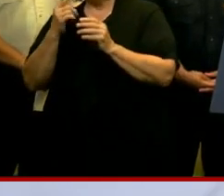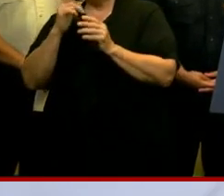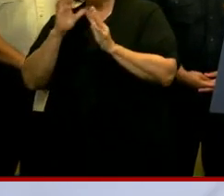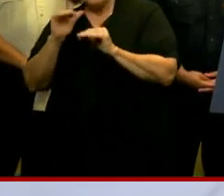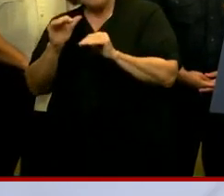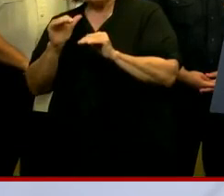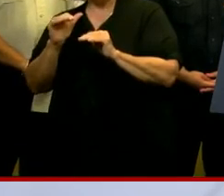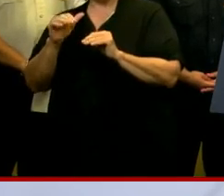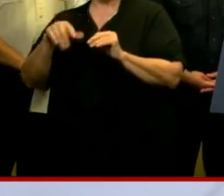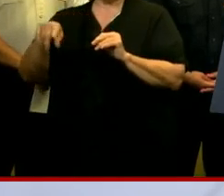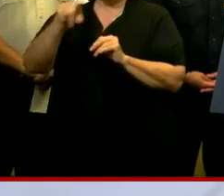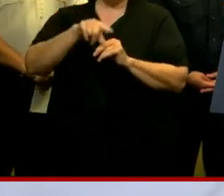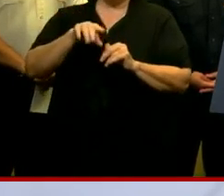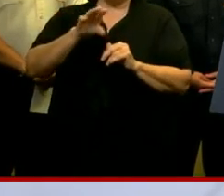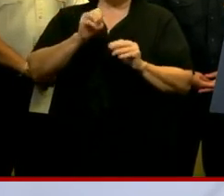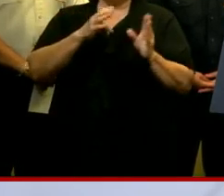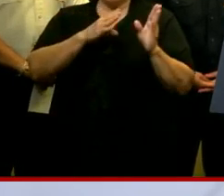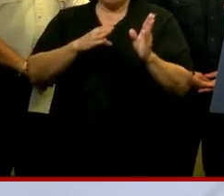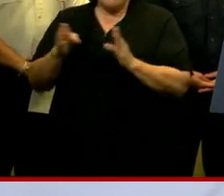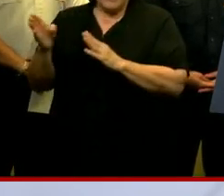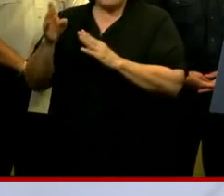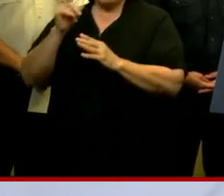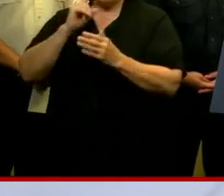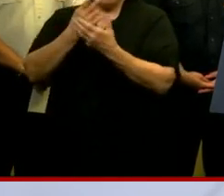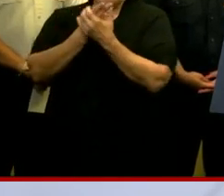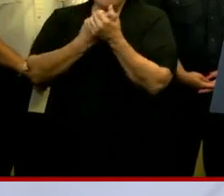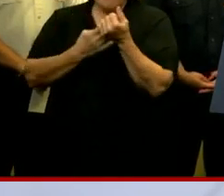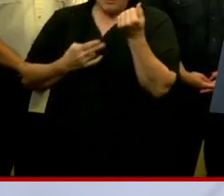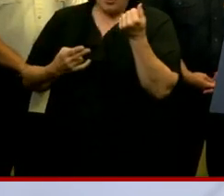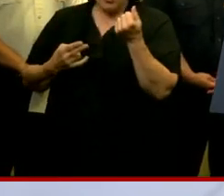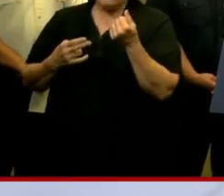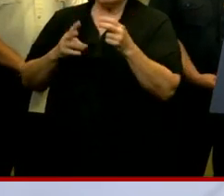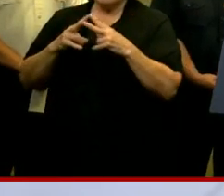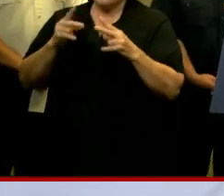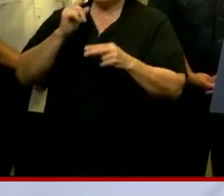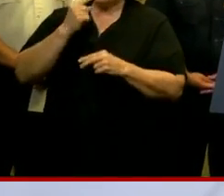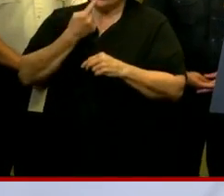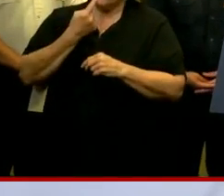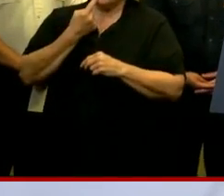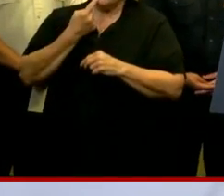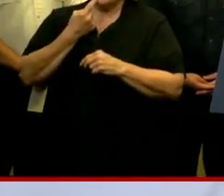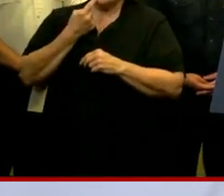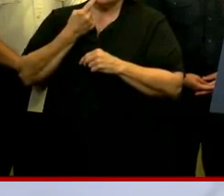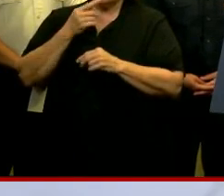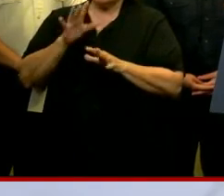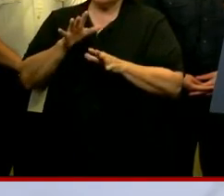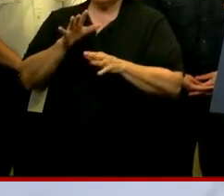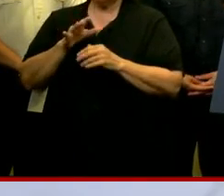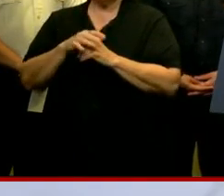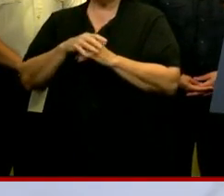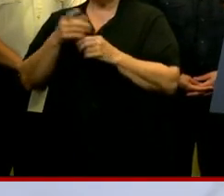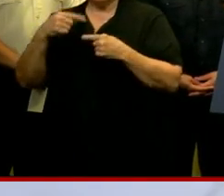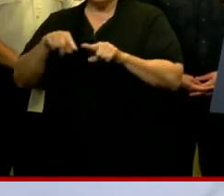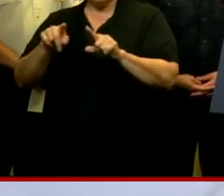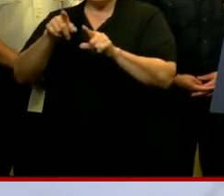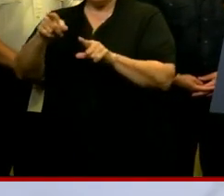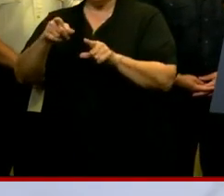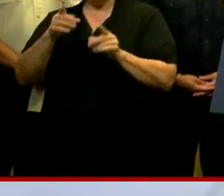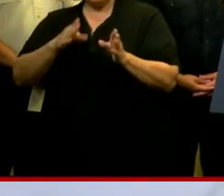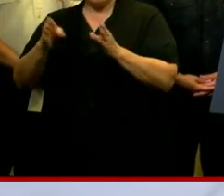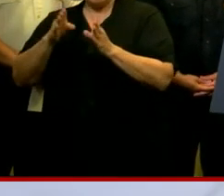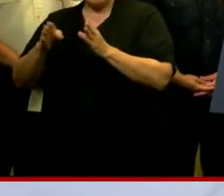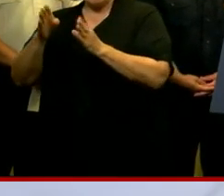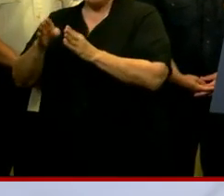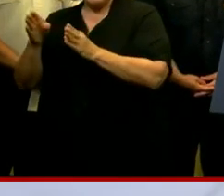hope is that everyone will prepare for both very seriously and very thoroughly. So while you're making your plans,